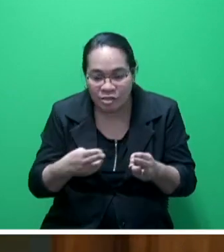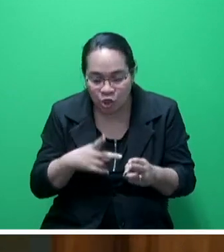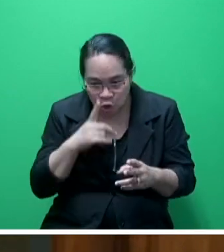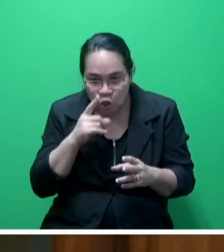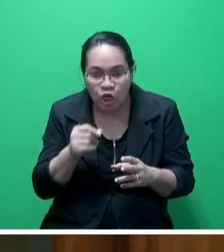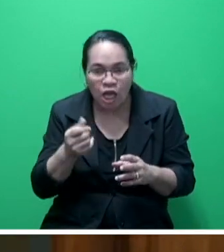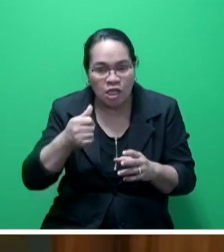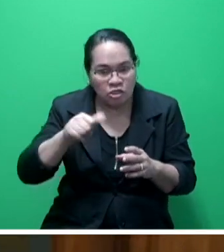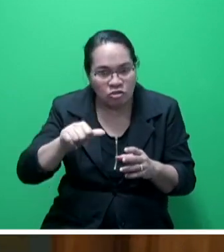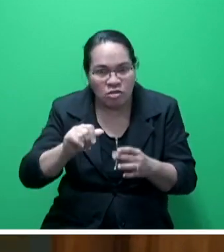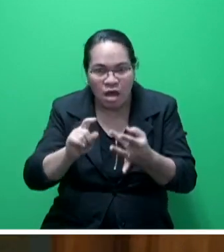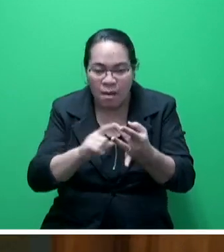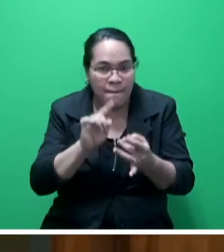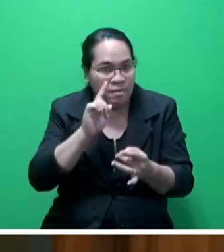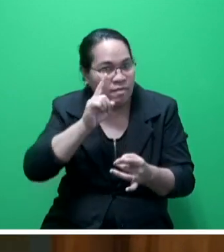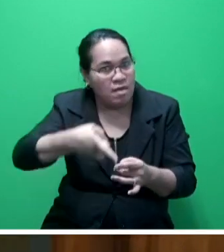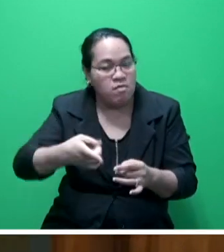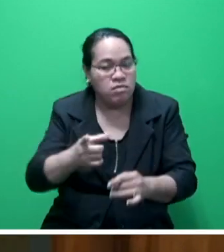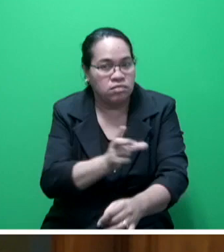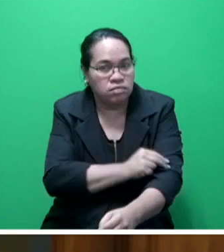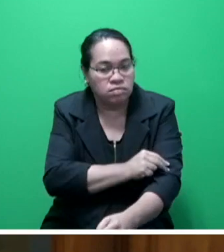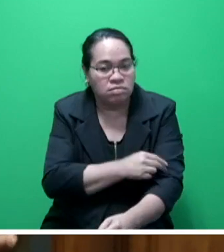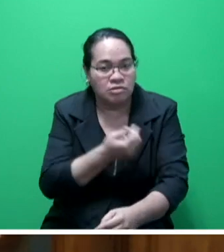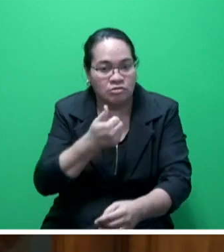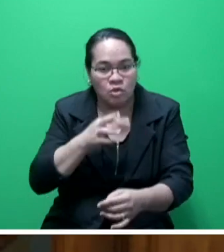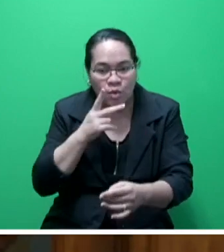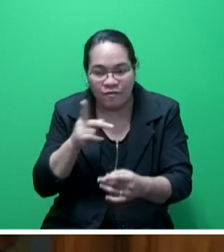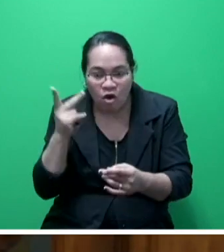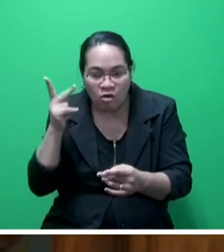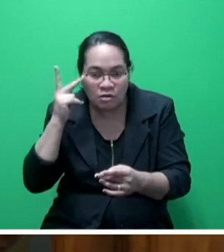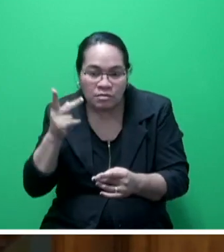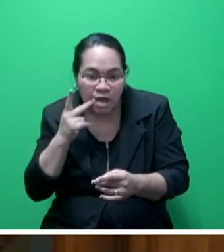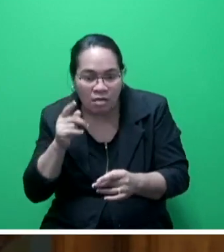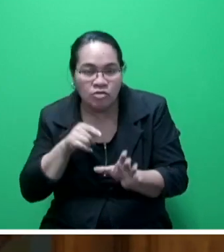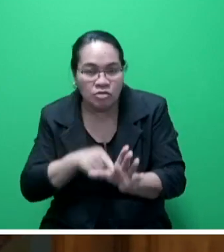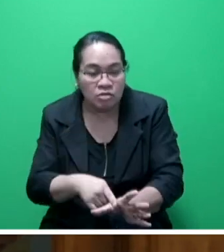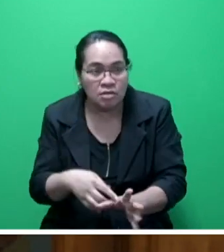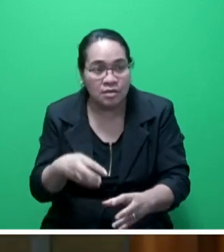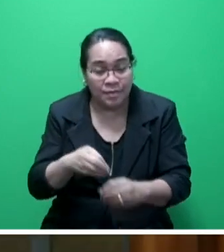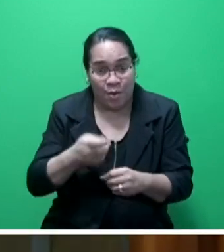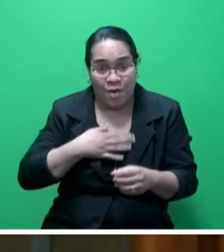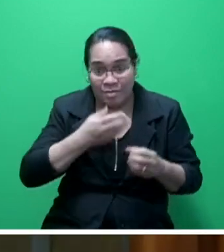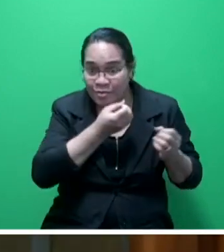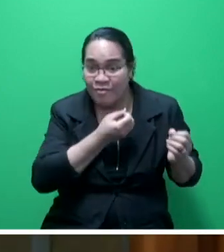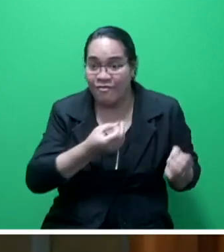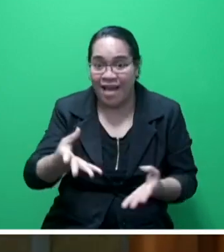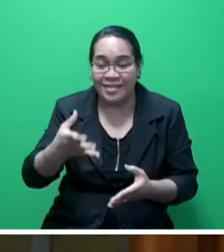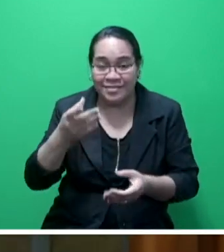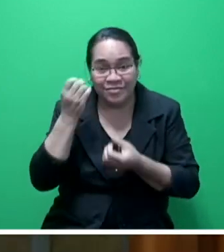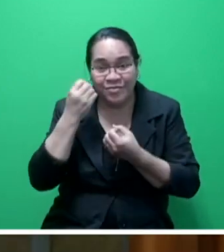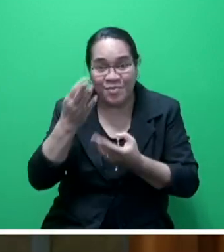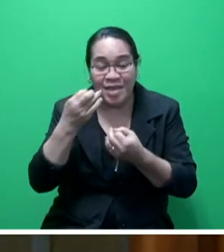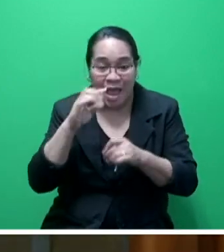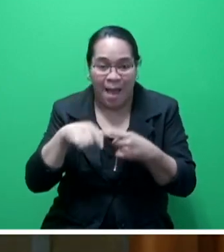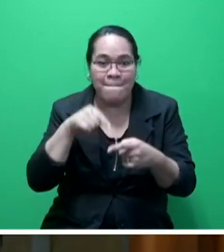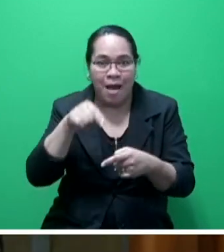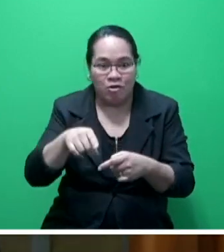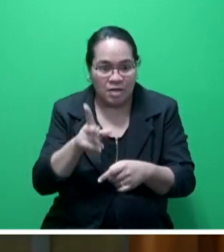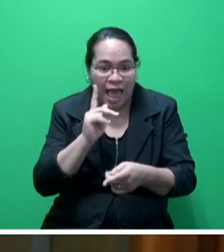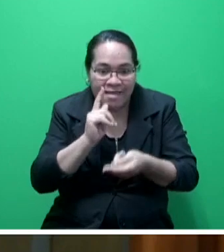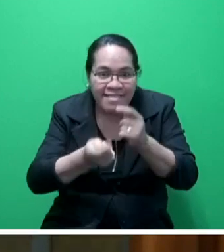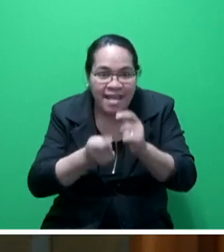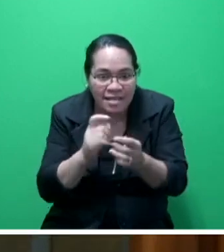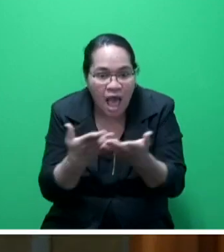youth, athletes and parents. Mr. Speaker, I would like to provide the following information with regards to doping tests.